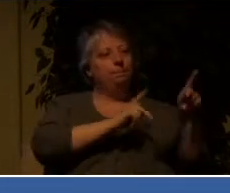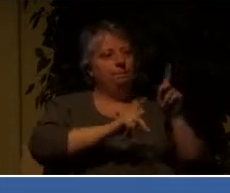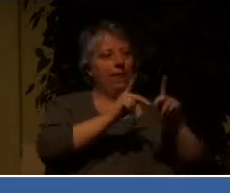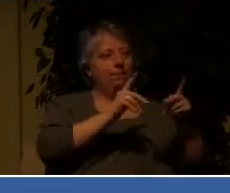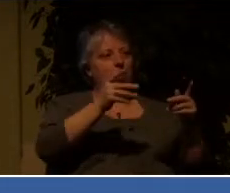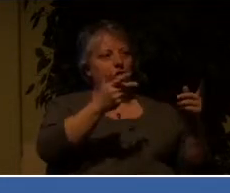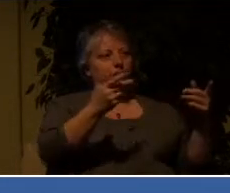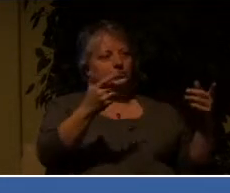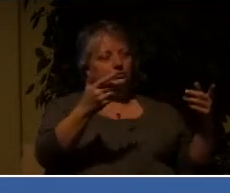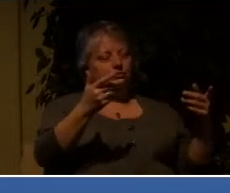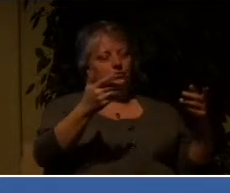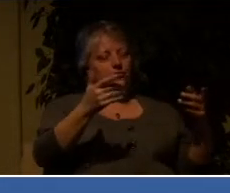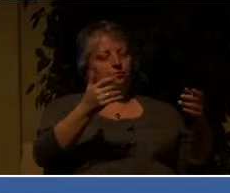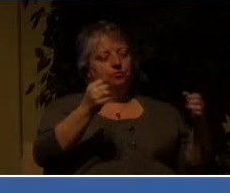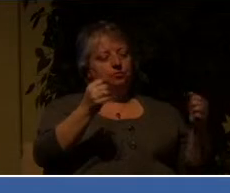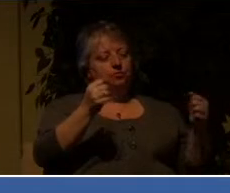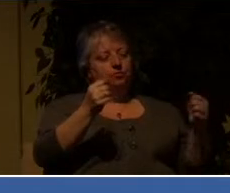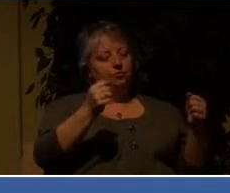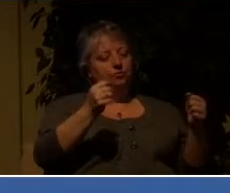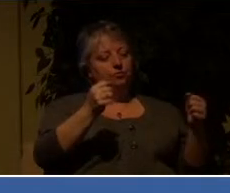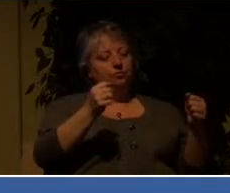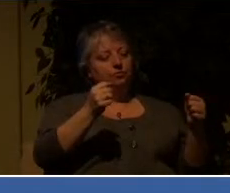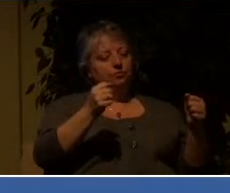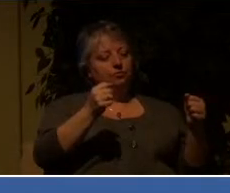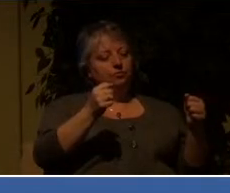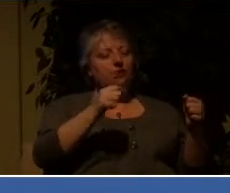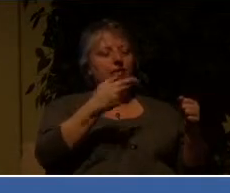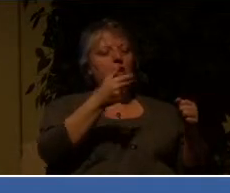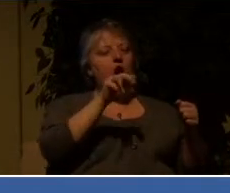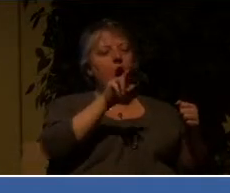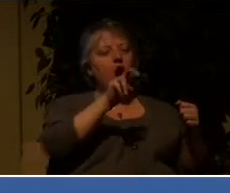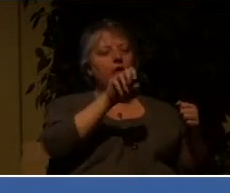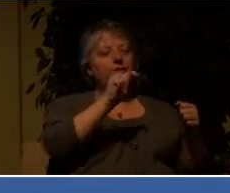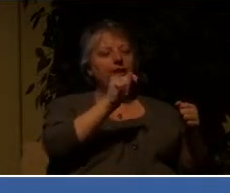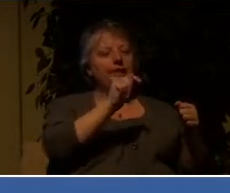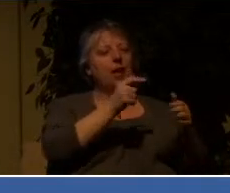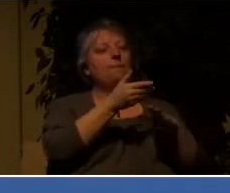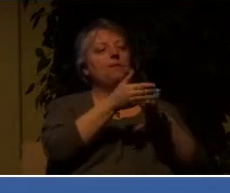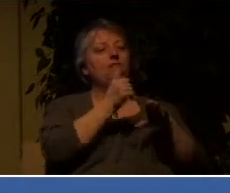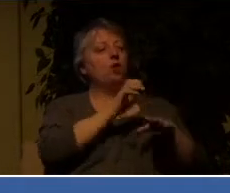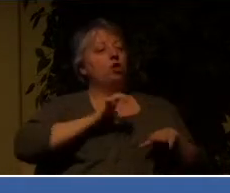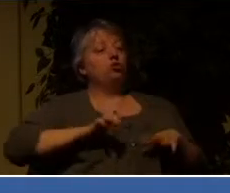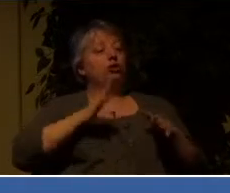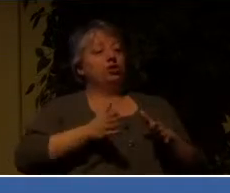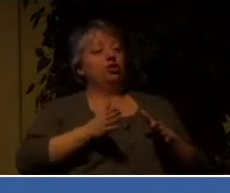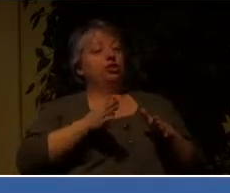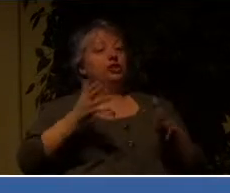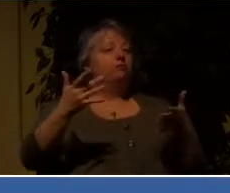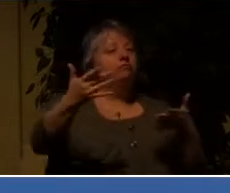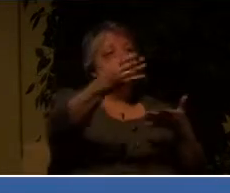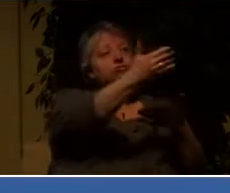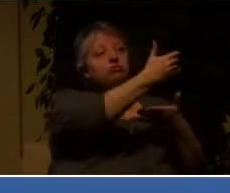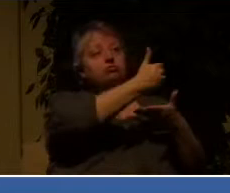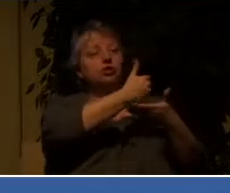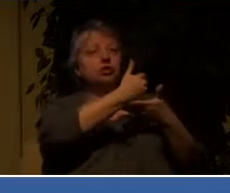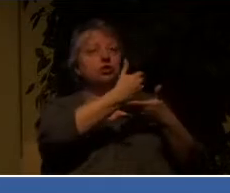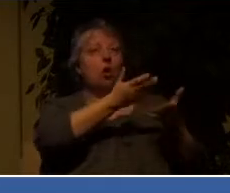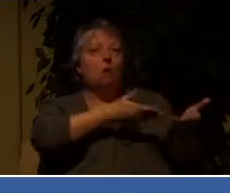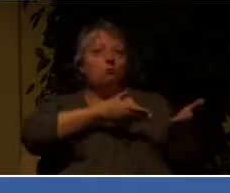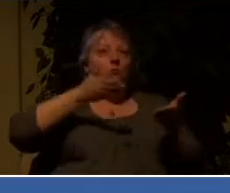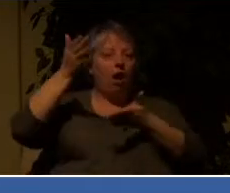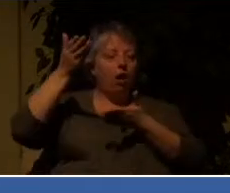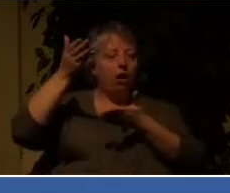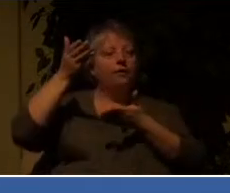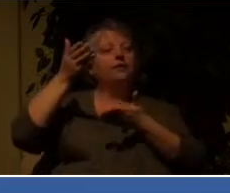everybody to see. Nothing concealed that will not be disclosed, hidden that will not be made known. What I tell you in the